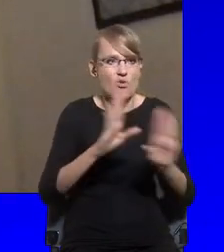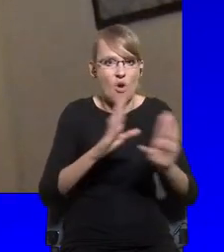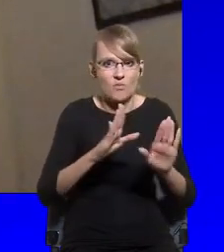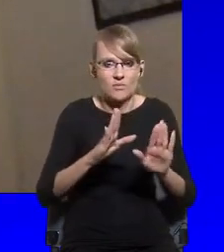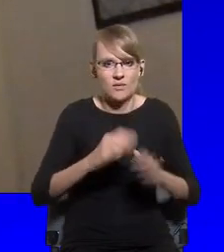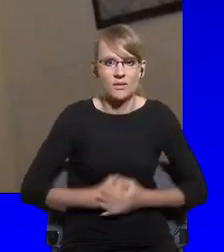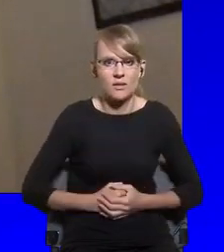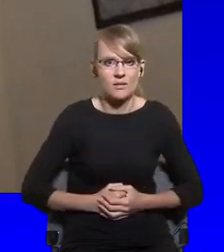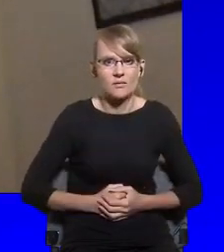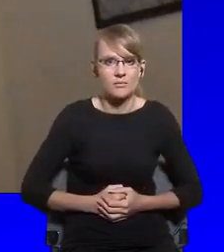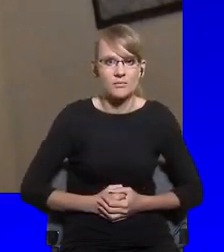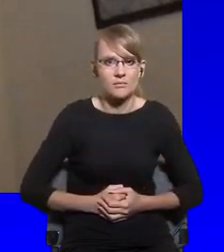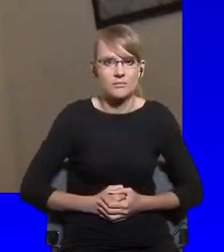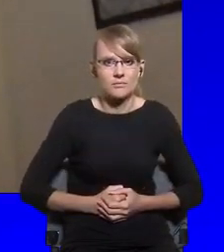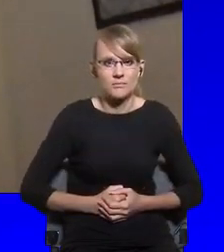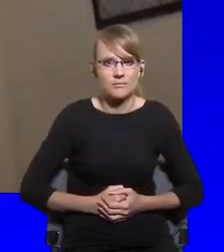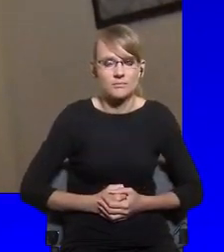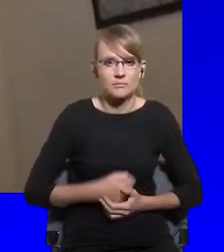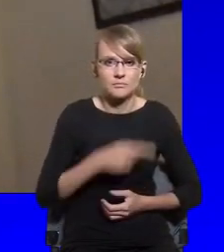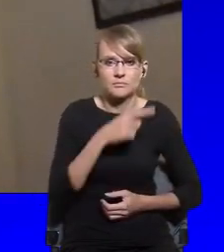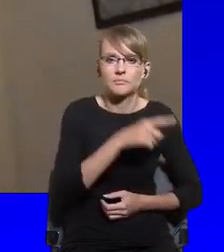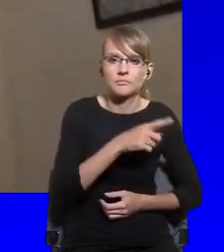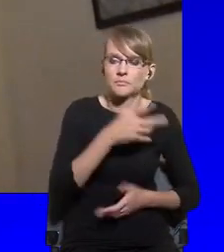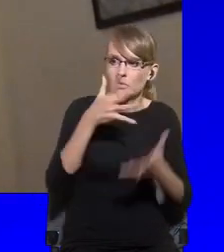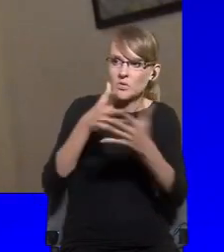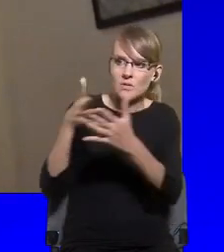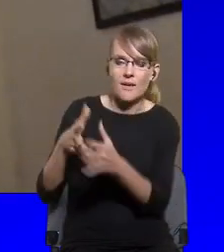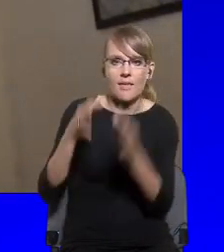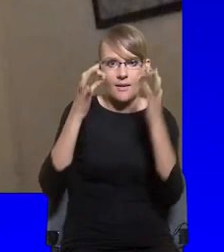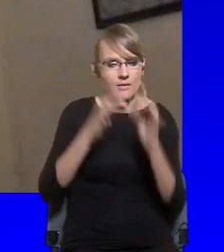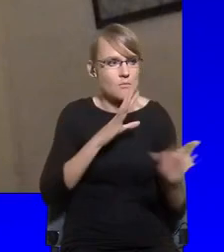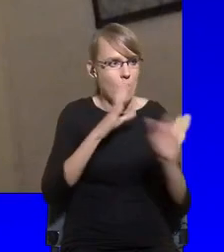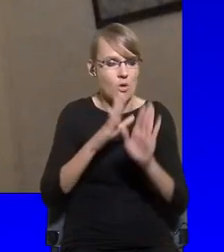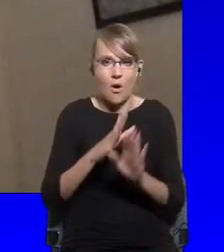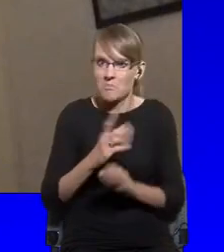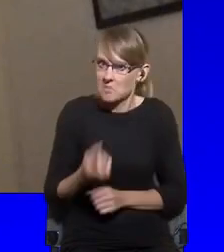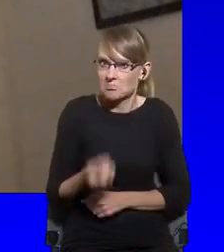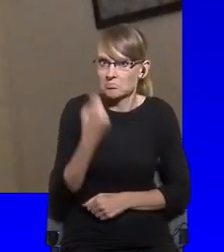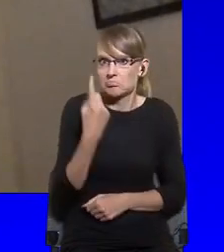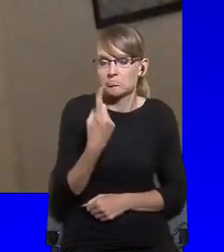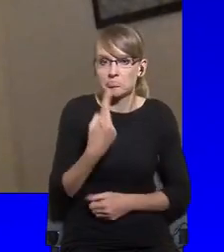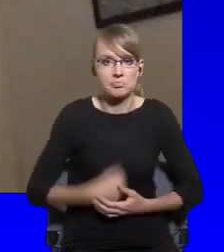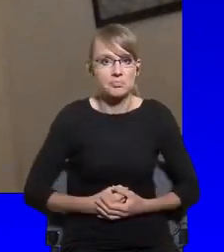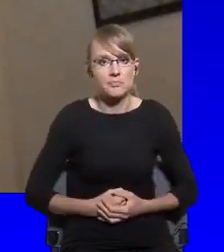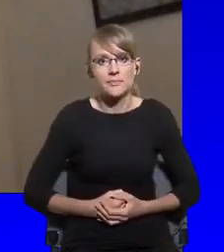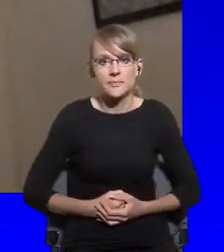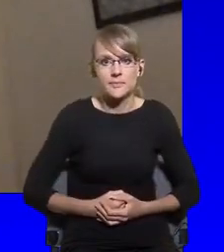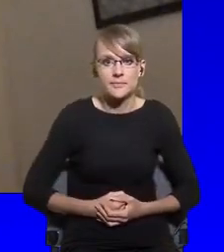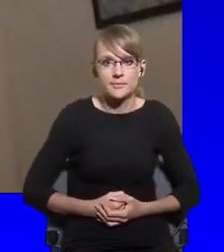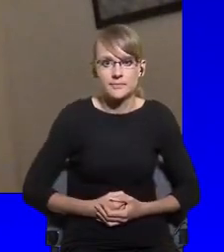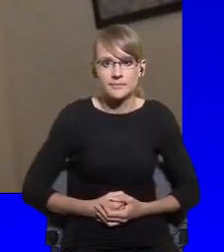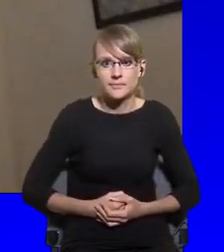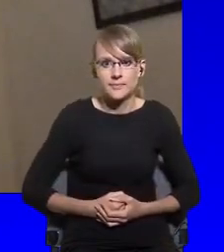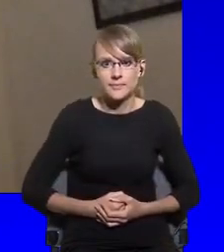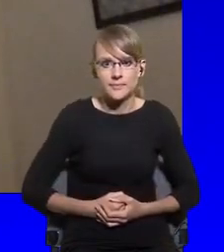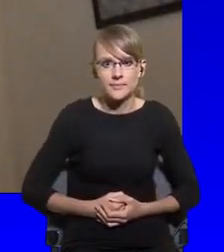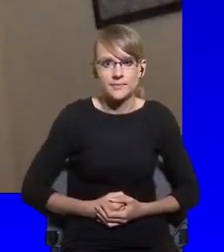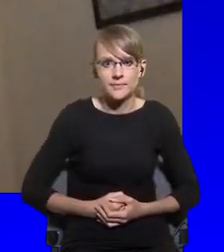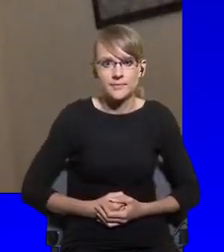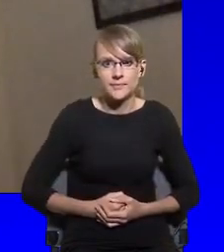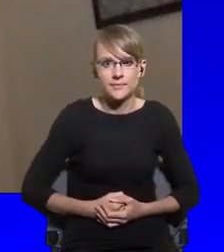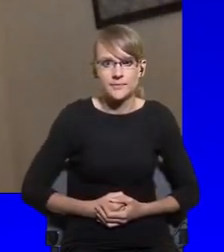surprising if you look back. I mean, you know, something which I look at on a daily basis, and we've had a lot of very, very